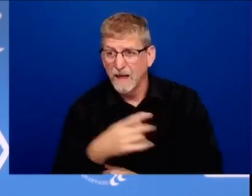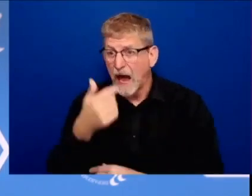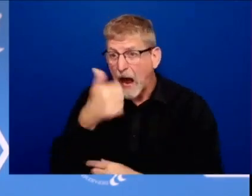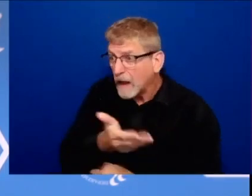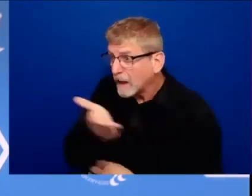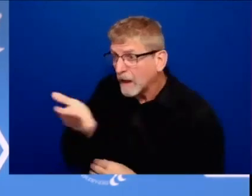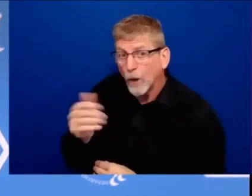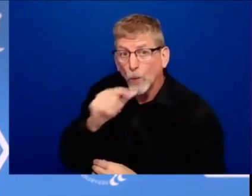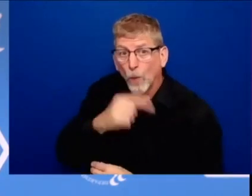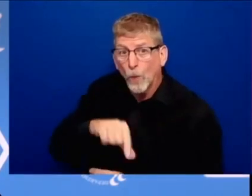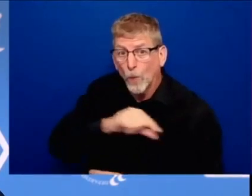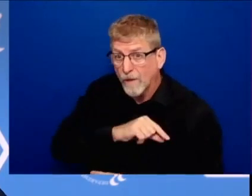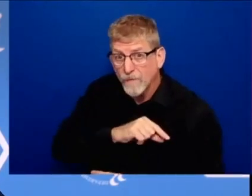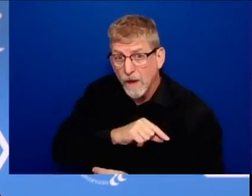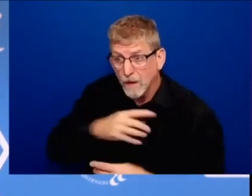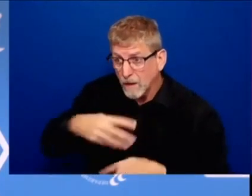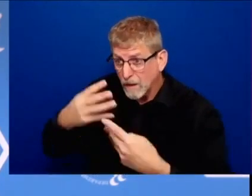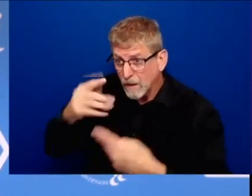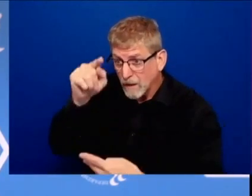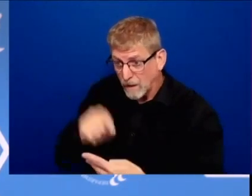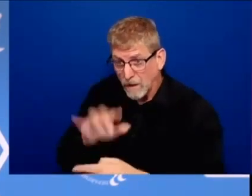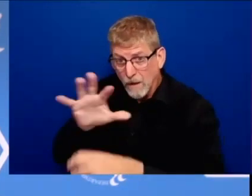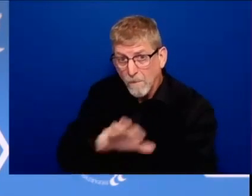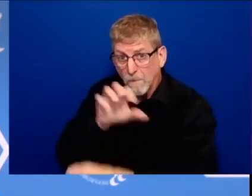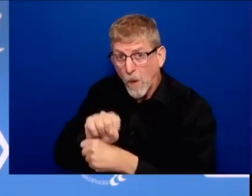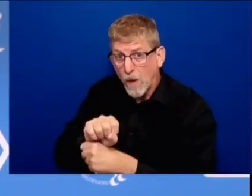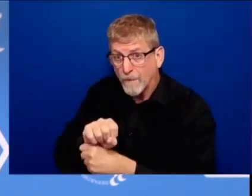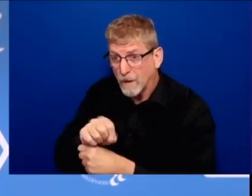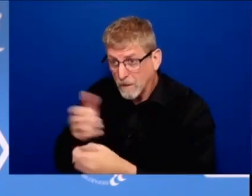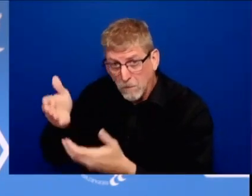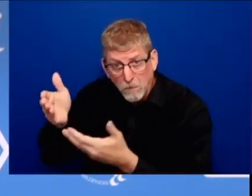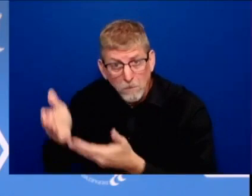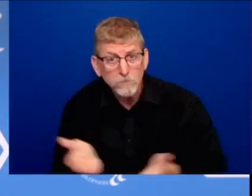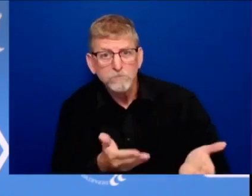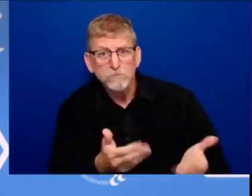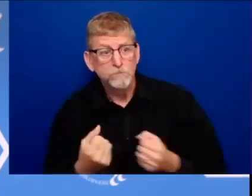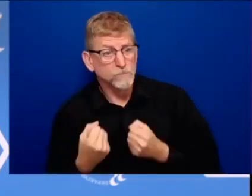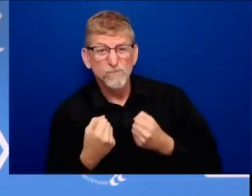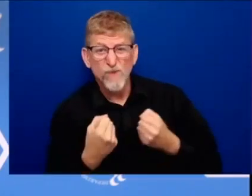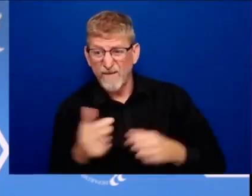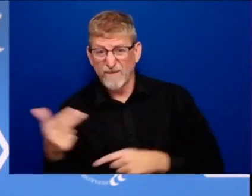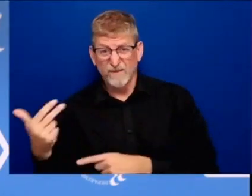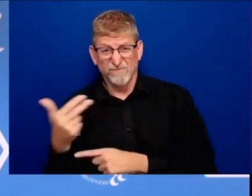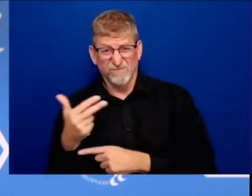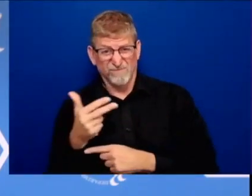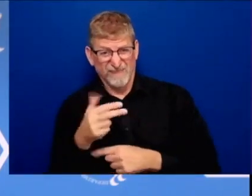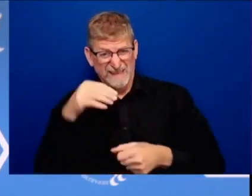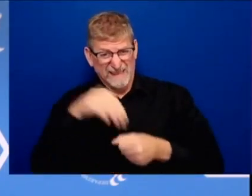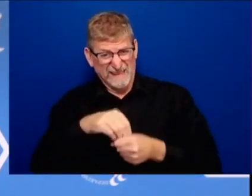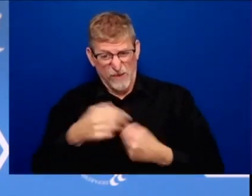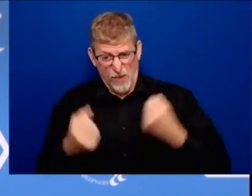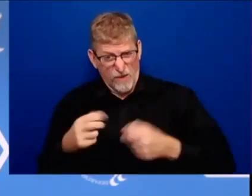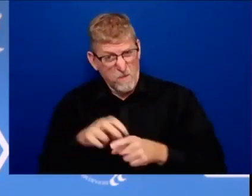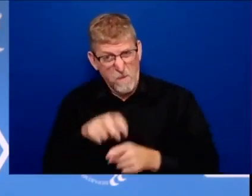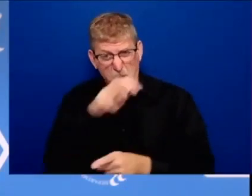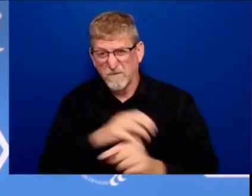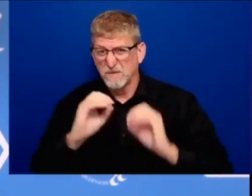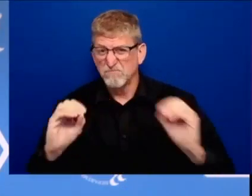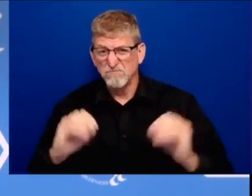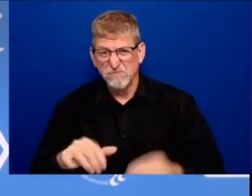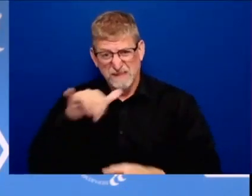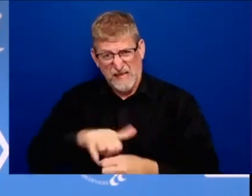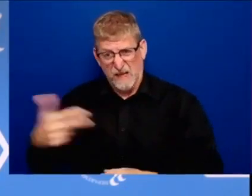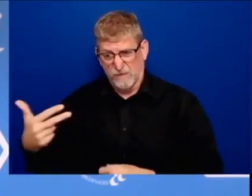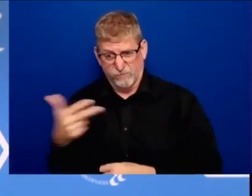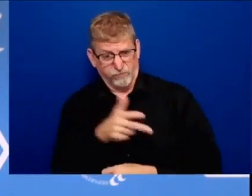they literally drive in stay in their cars get a shot get a car and